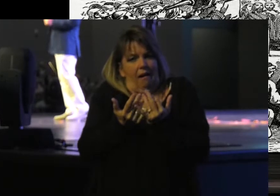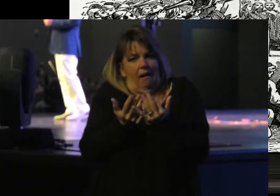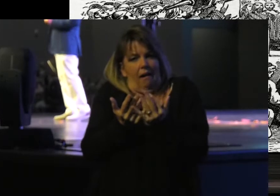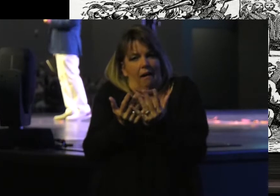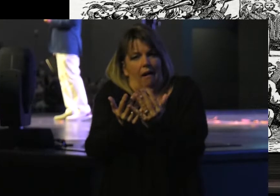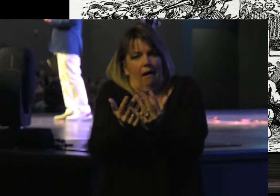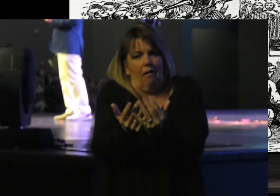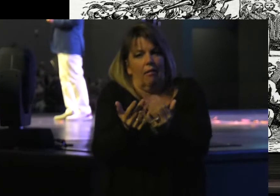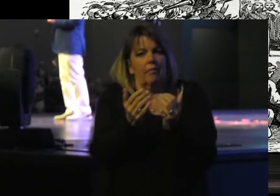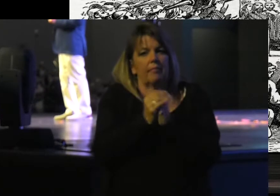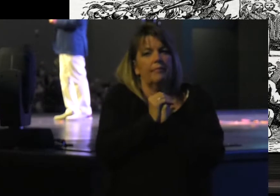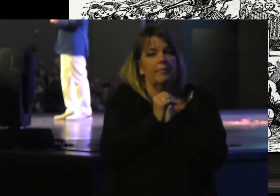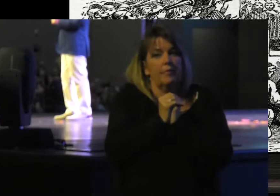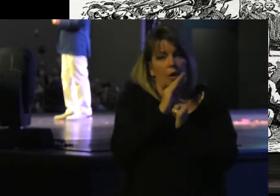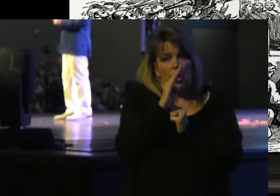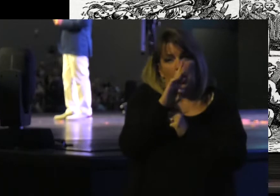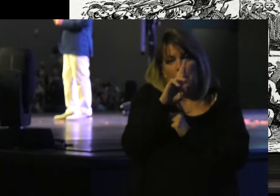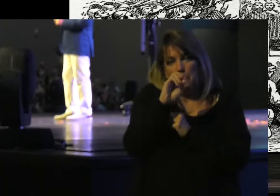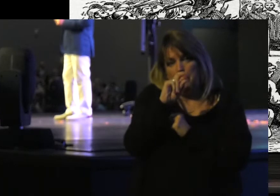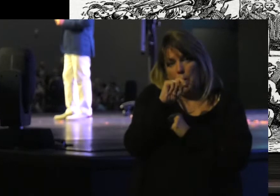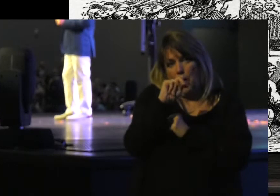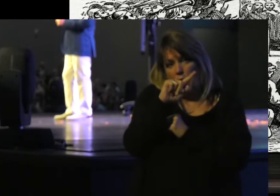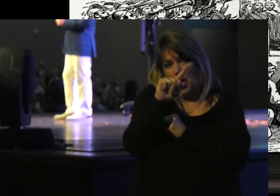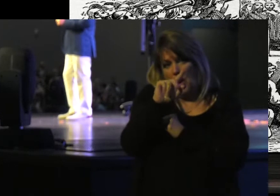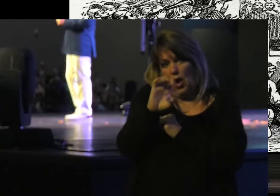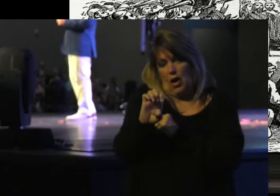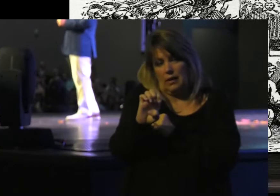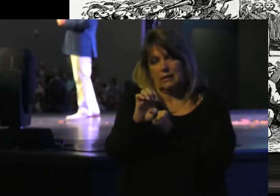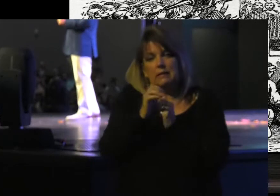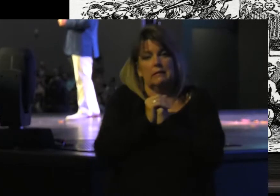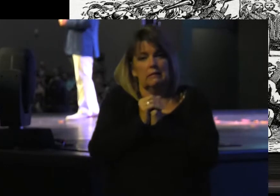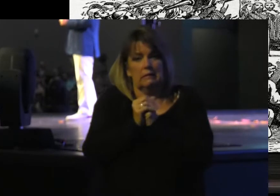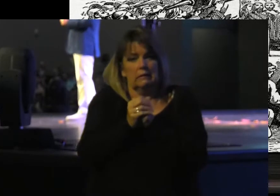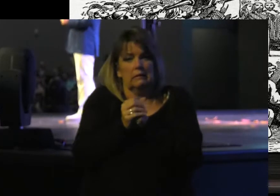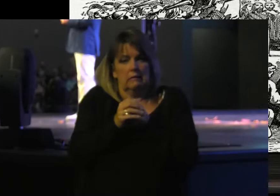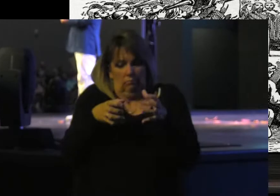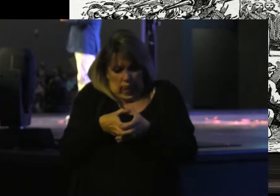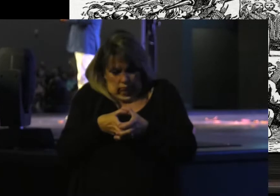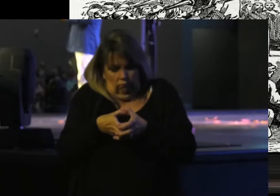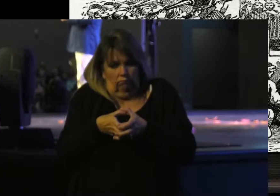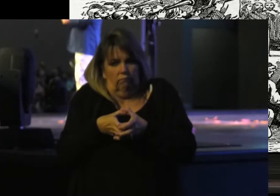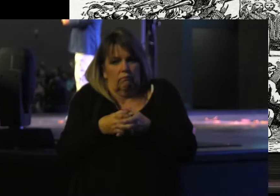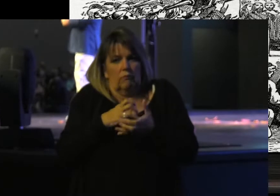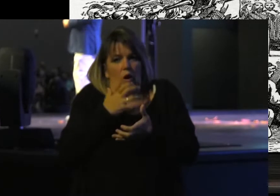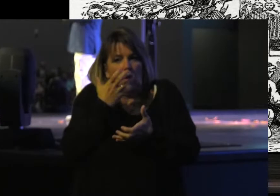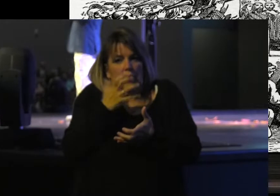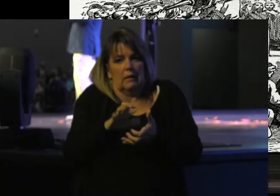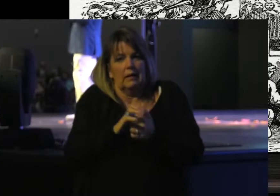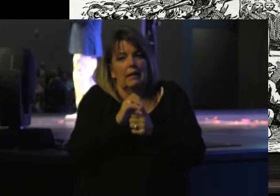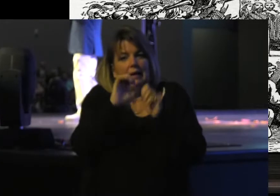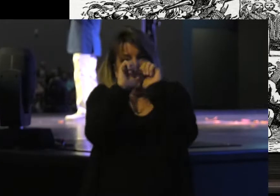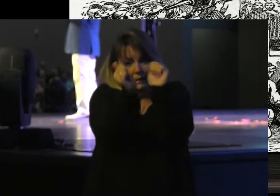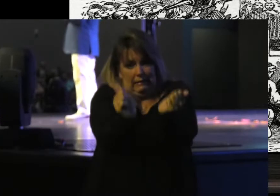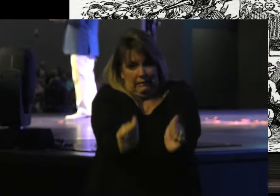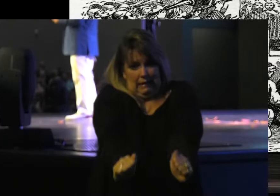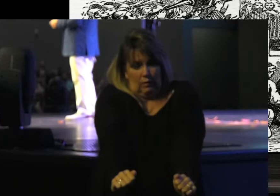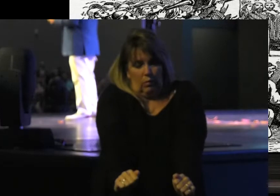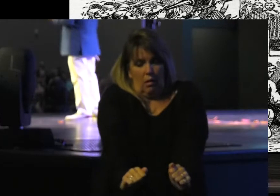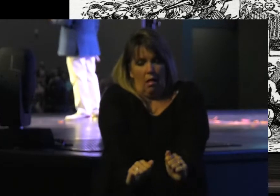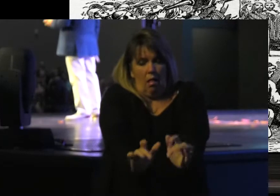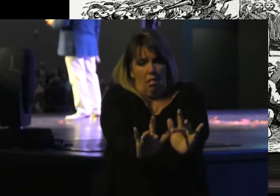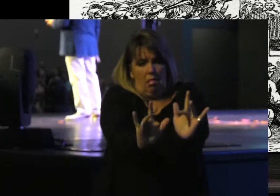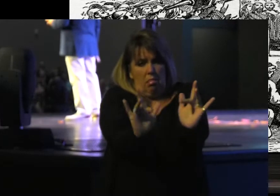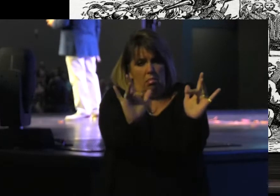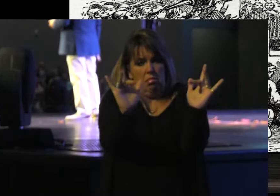bronze statue. Bronze, like any metal Is a conductor of heat. And so the statue Would literally glow